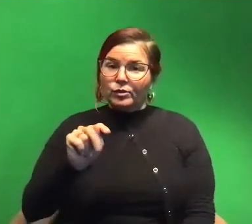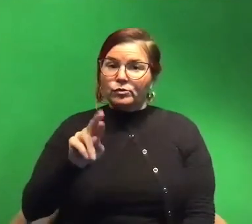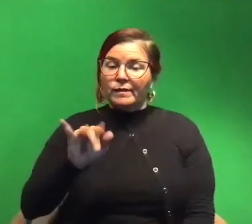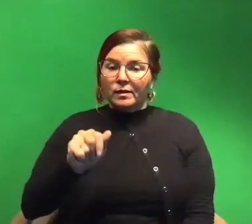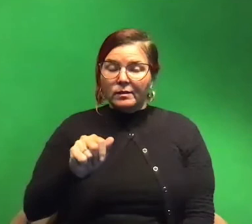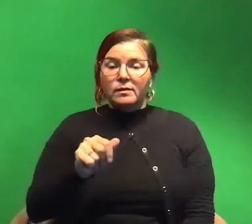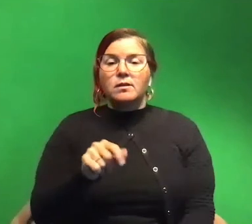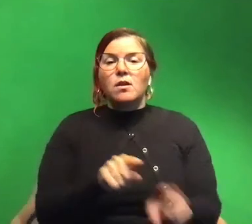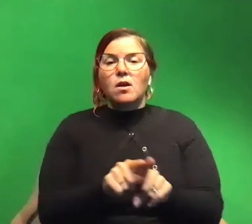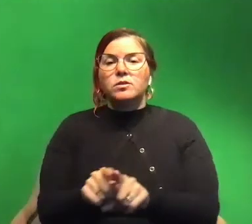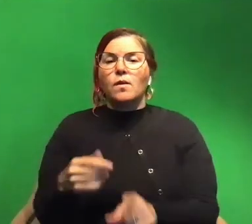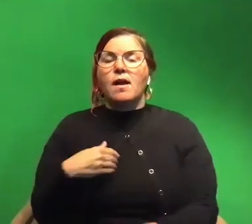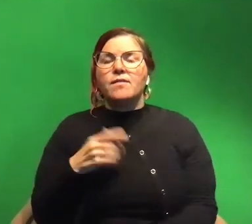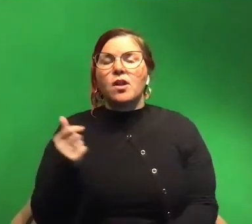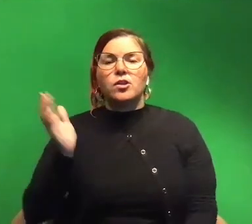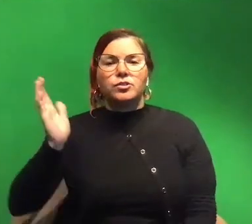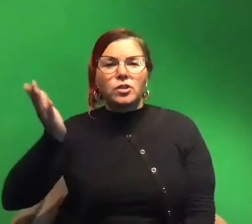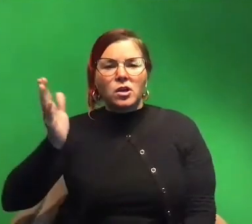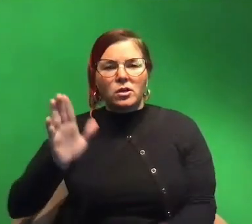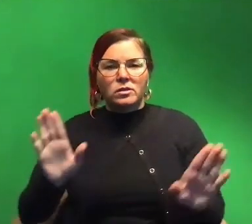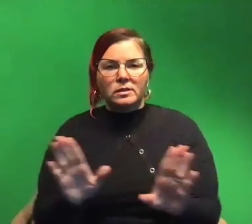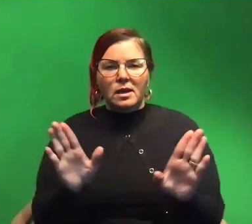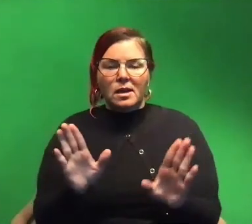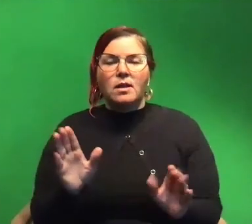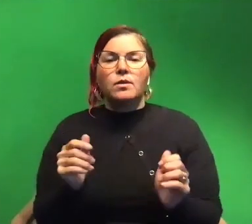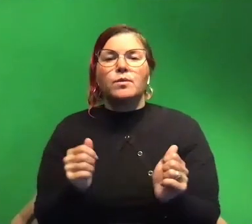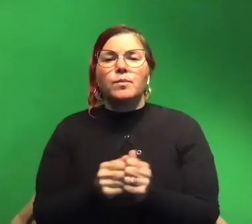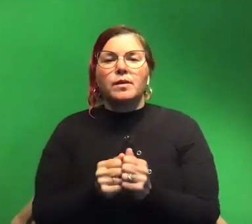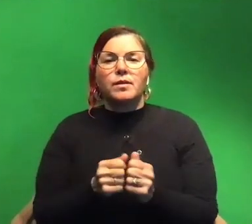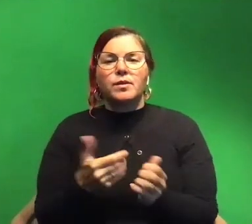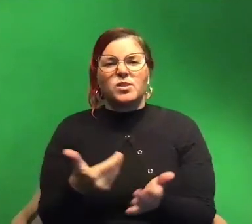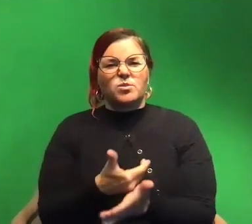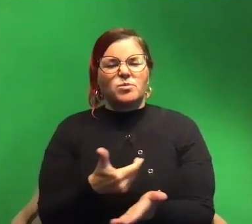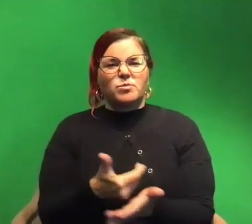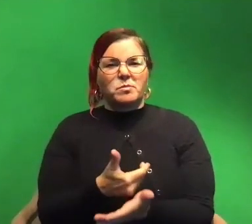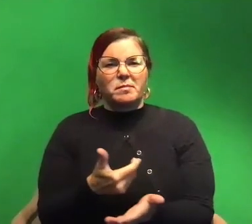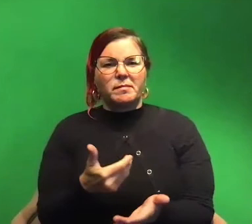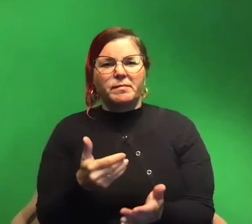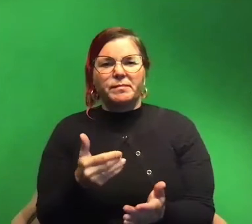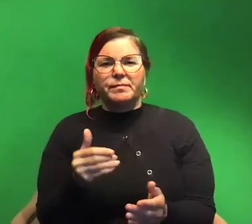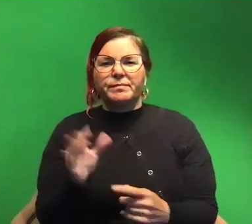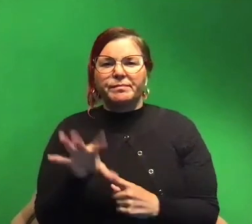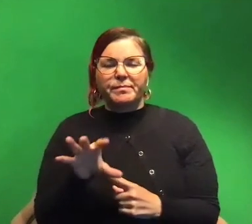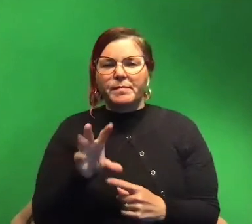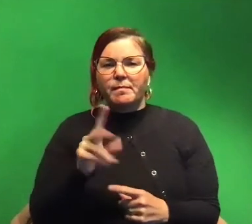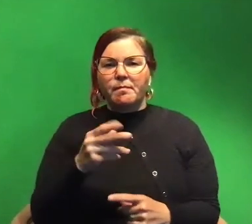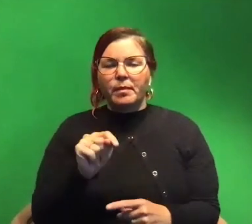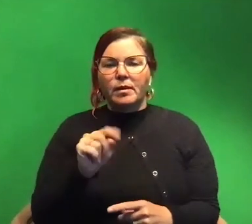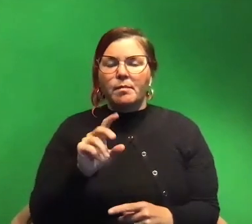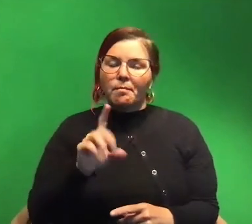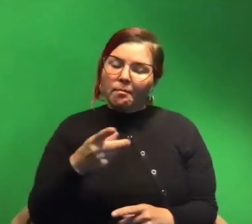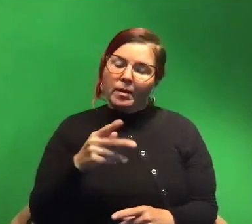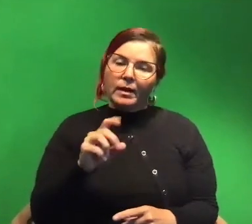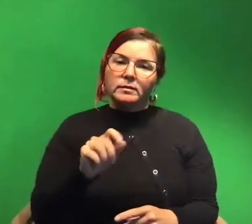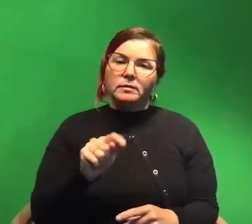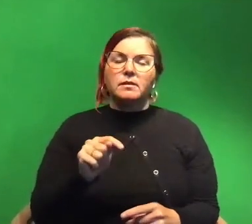also have another talk coming up on sunday it's with a new uh video podcast they're called the sunday